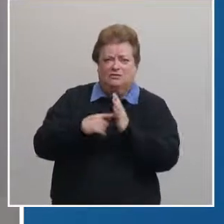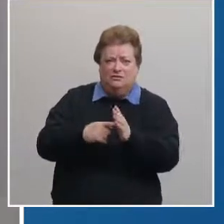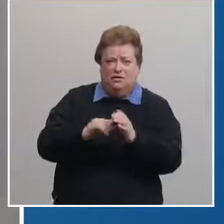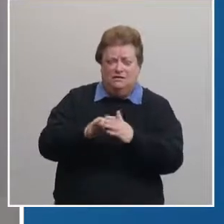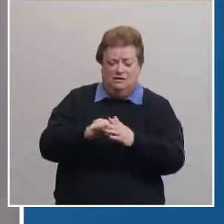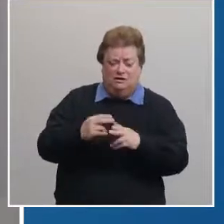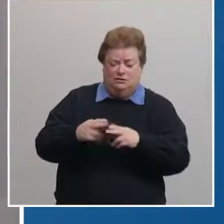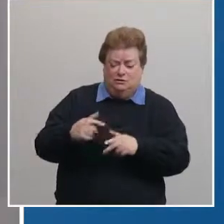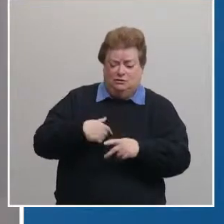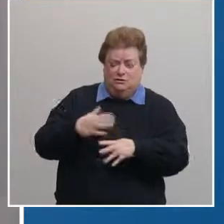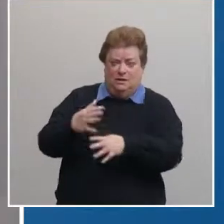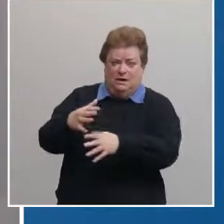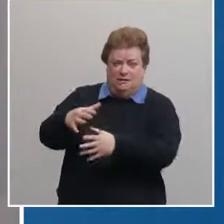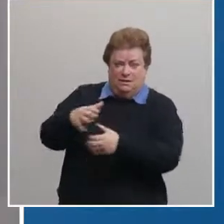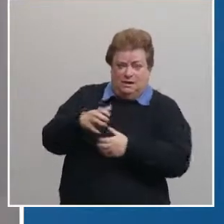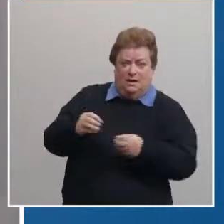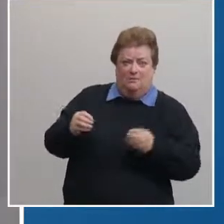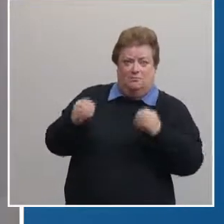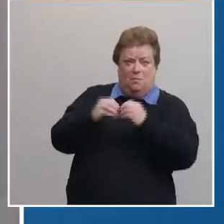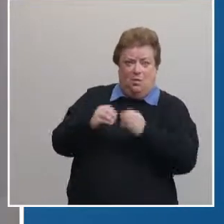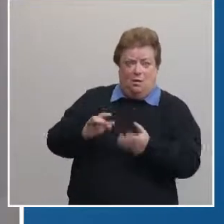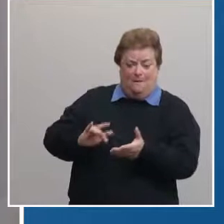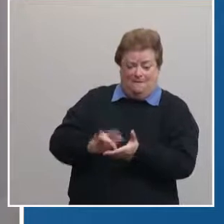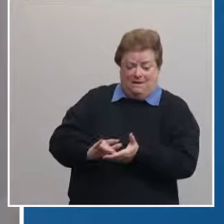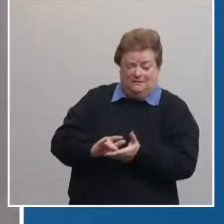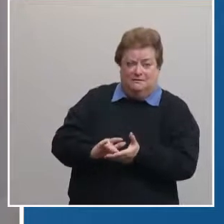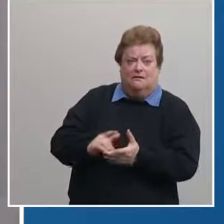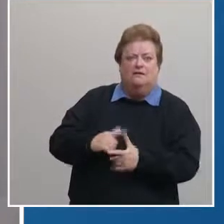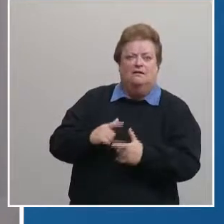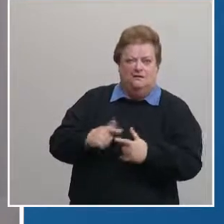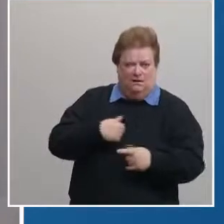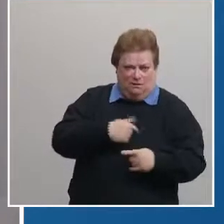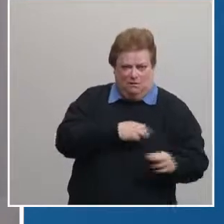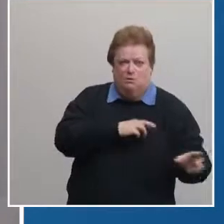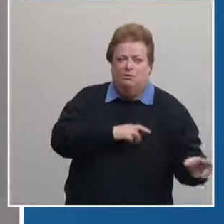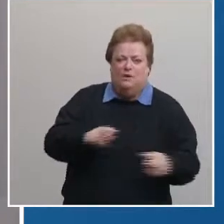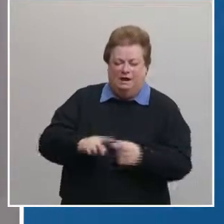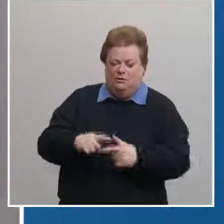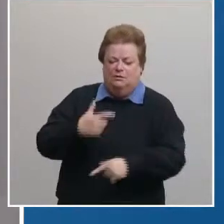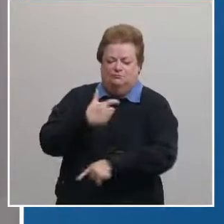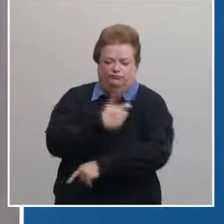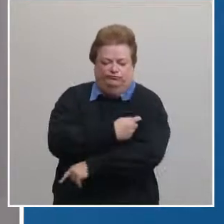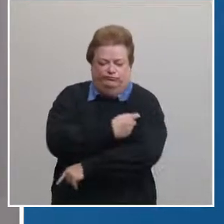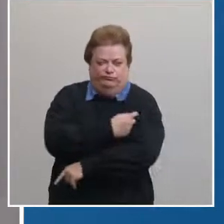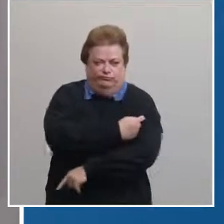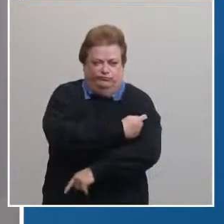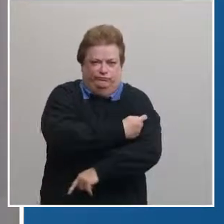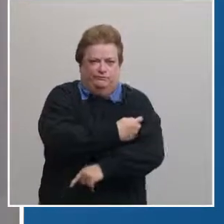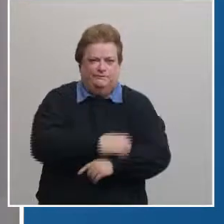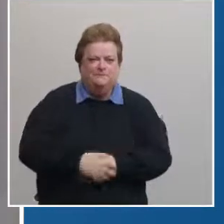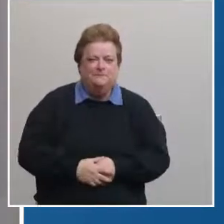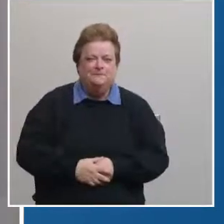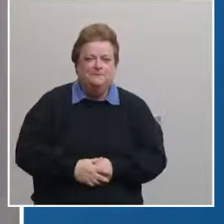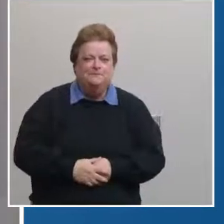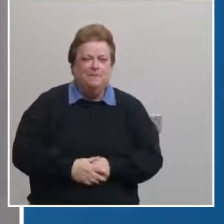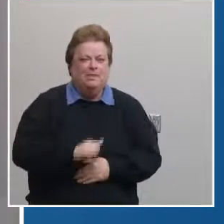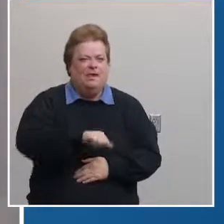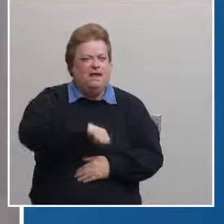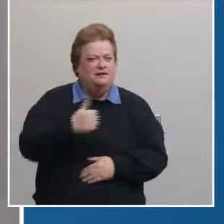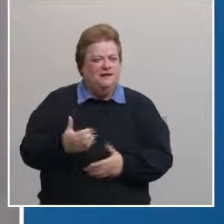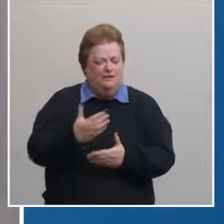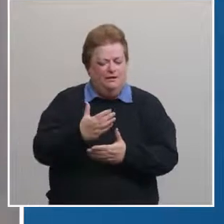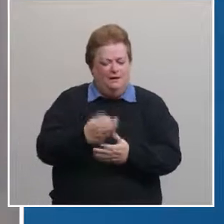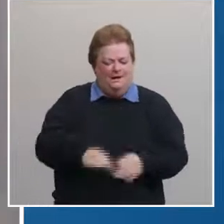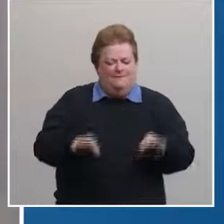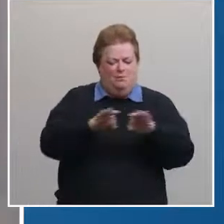as we receive a greater supply of vaccines we will be ready to get them into people's arms another vital piece of